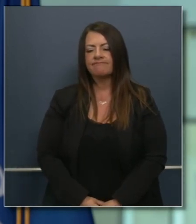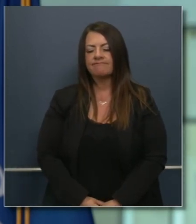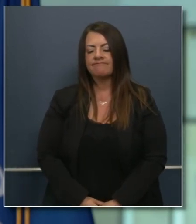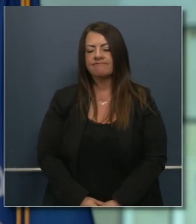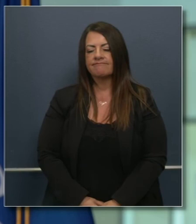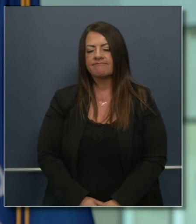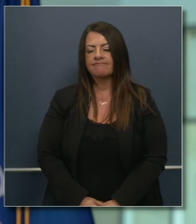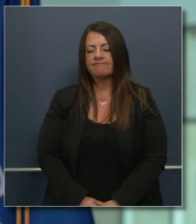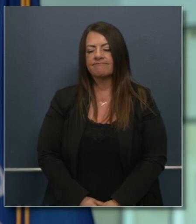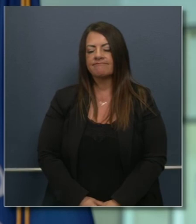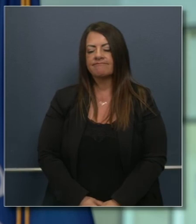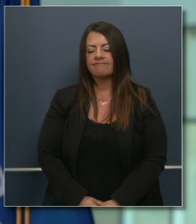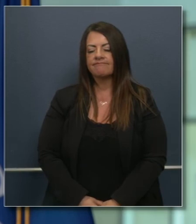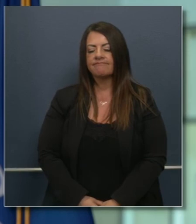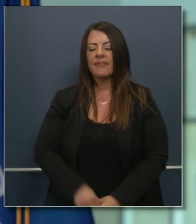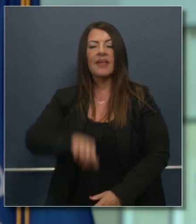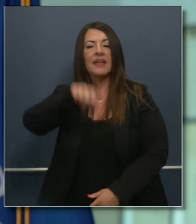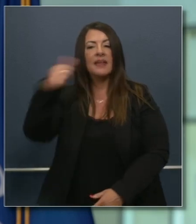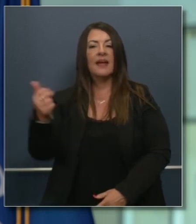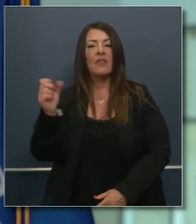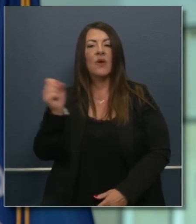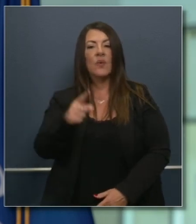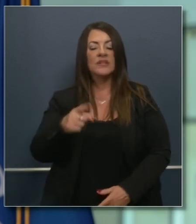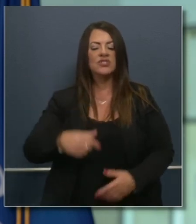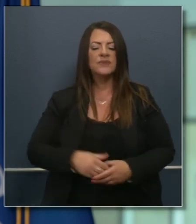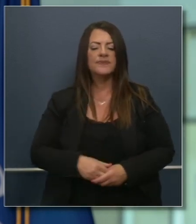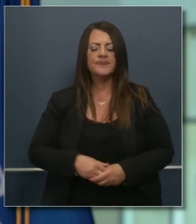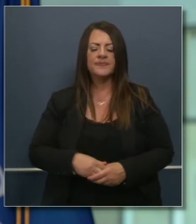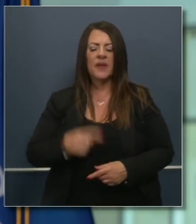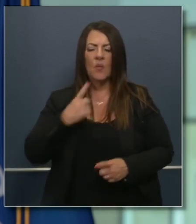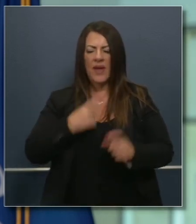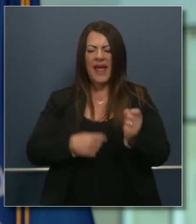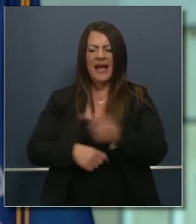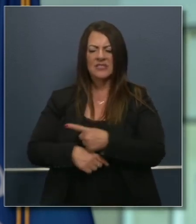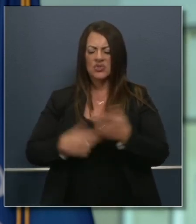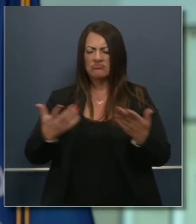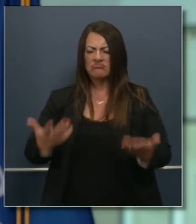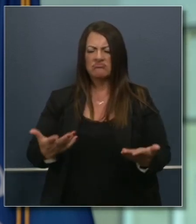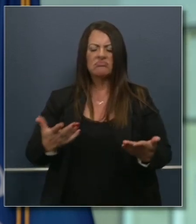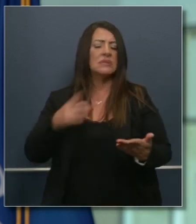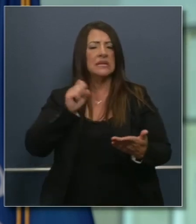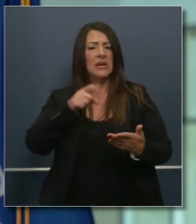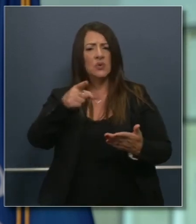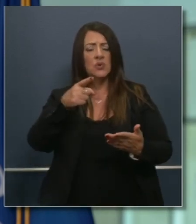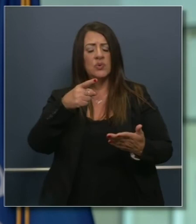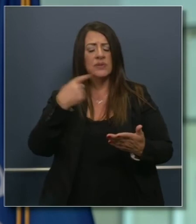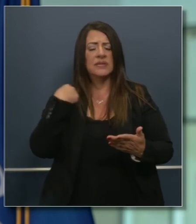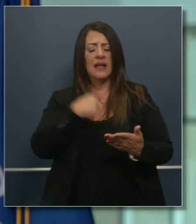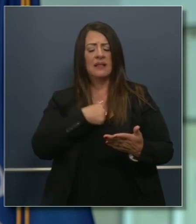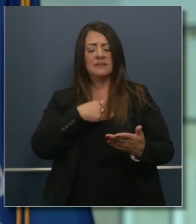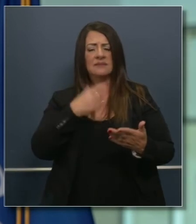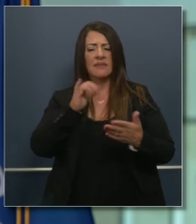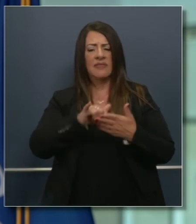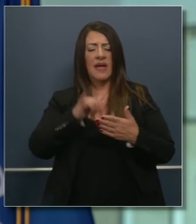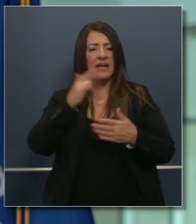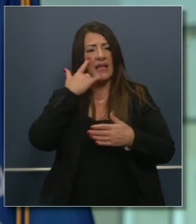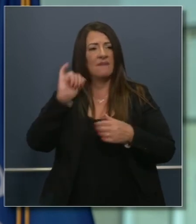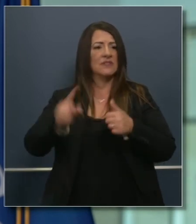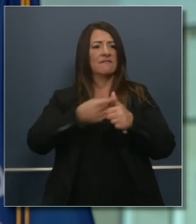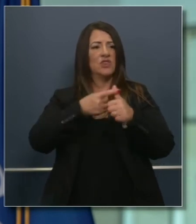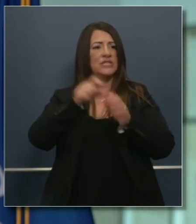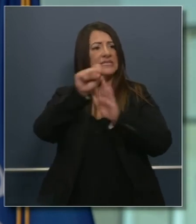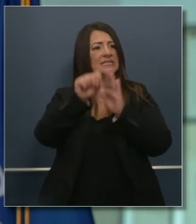Yes, Governor, thank you so much for taking questions. I'm hoping you could speak to a little bit about California becoming the first state with 600